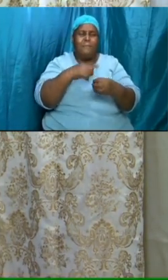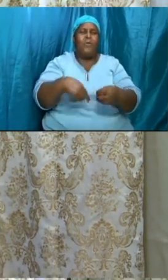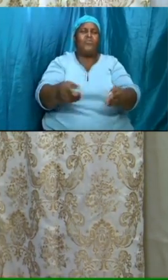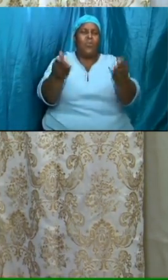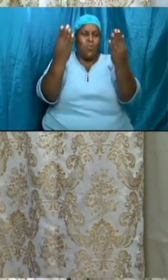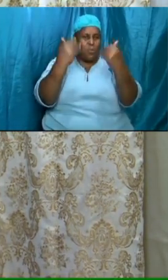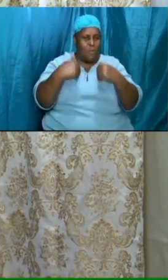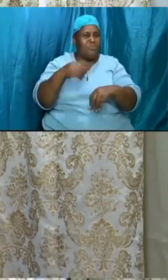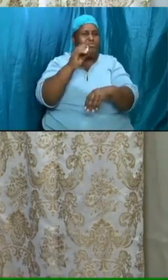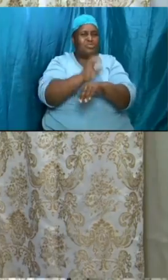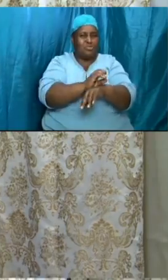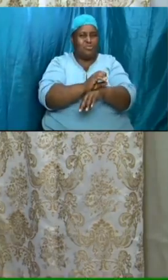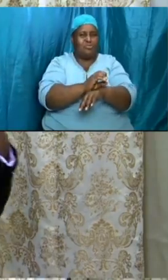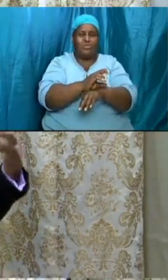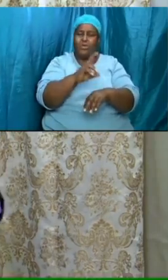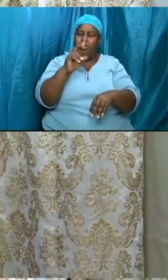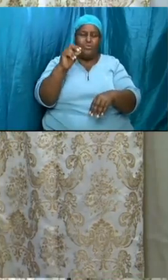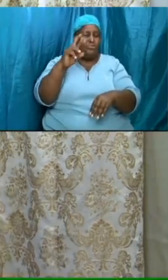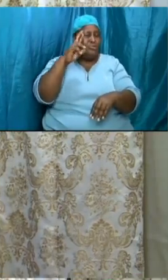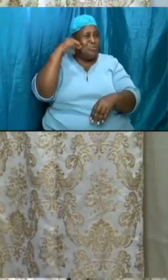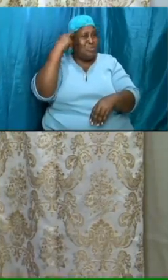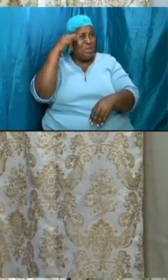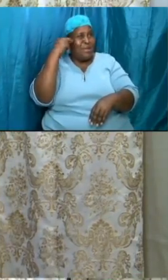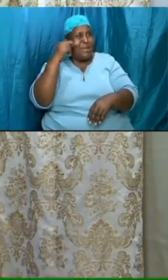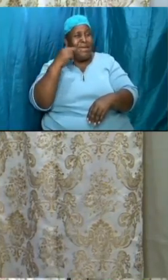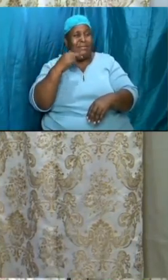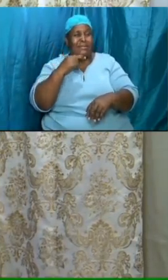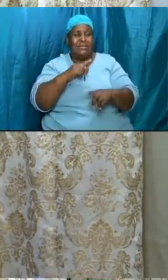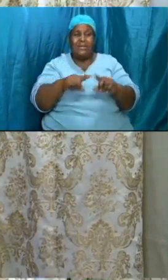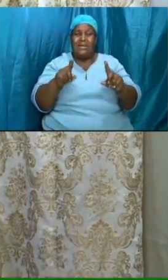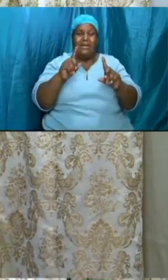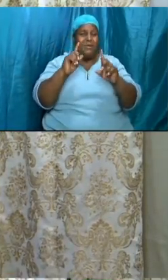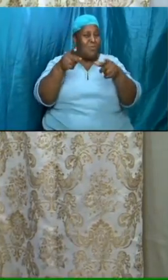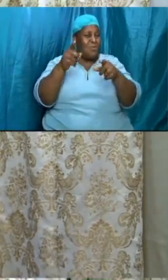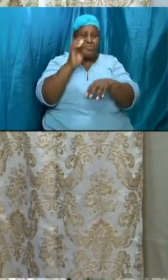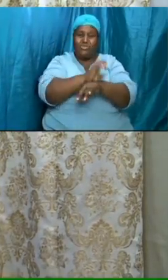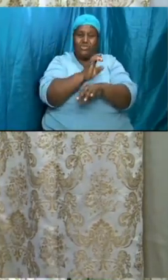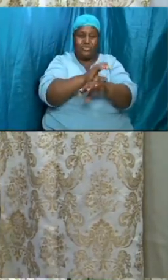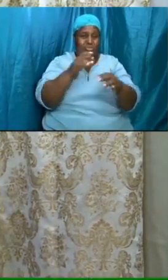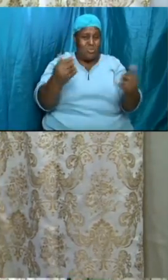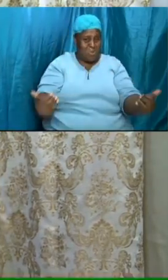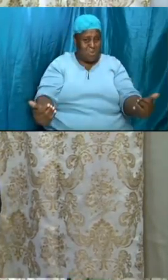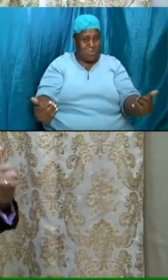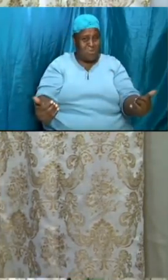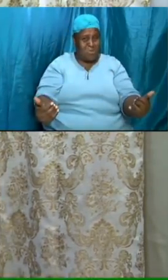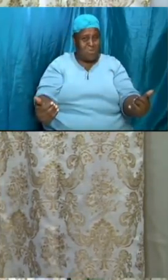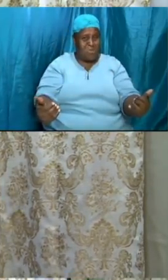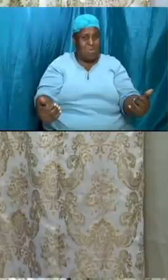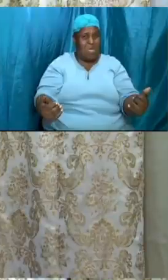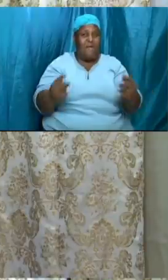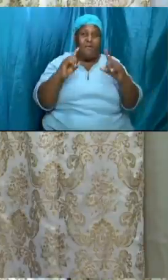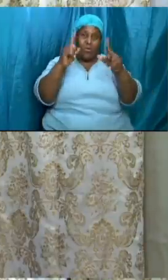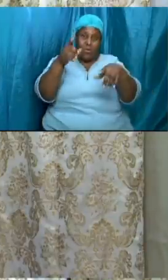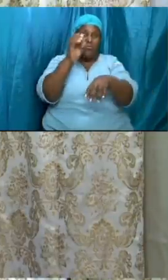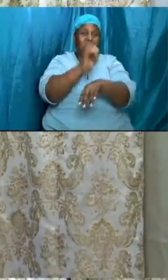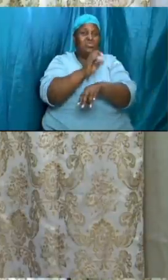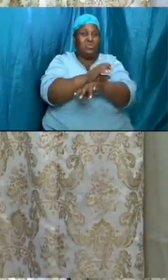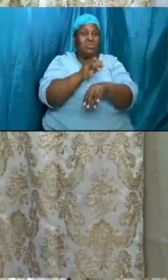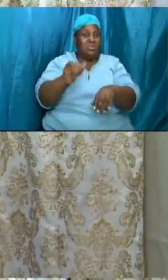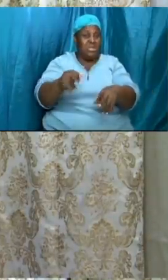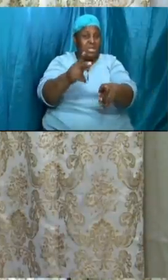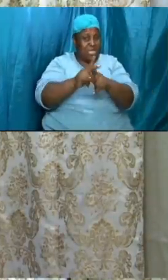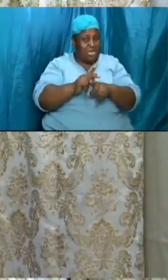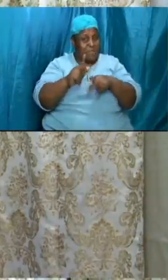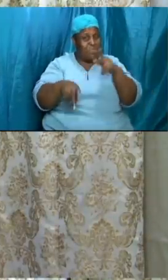you realize that we can't even come to church no and if if coming to church was what kept people sorry for some